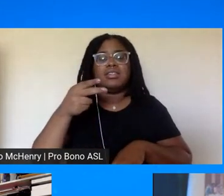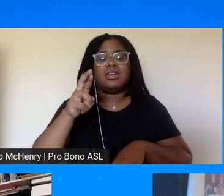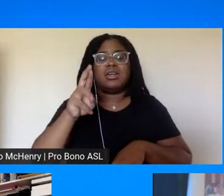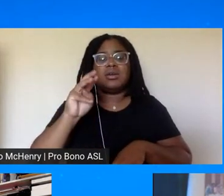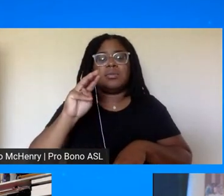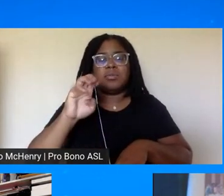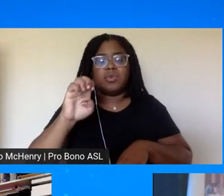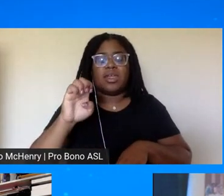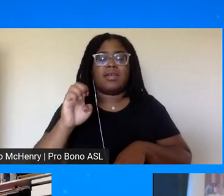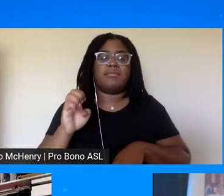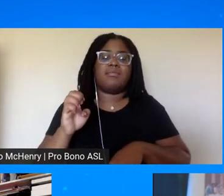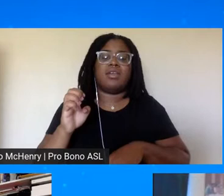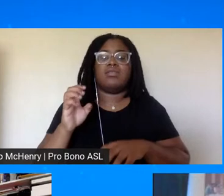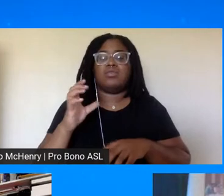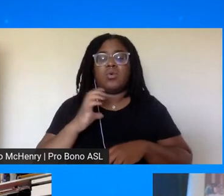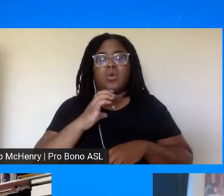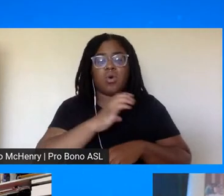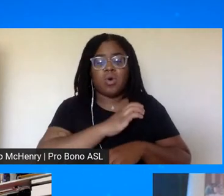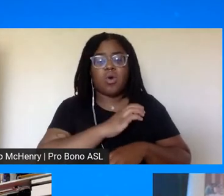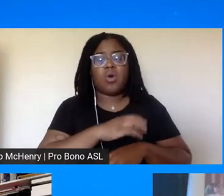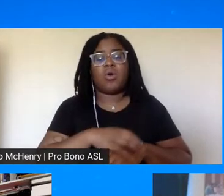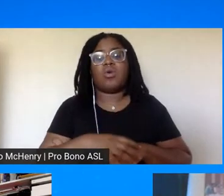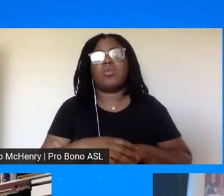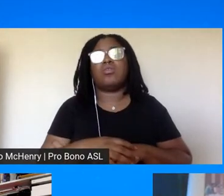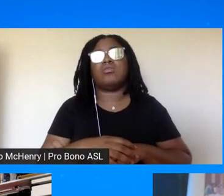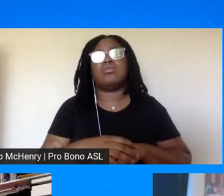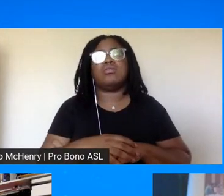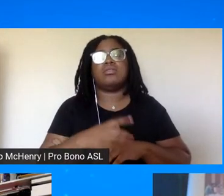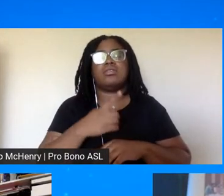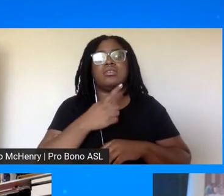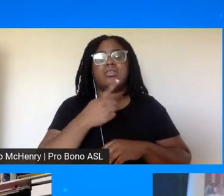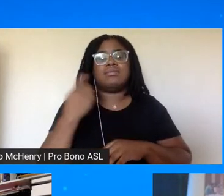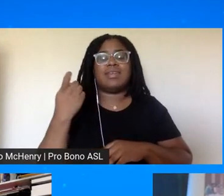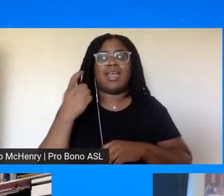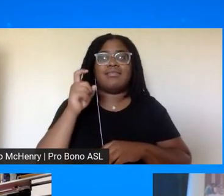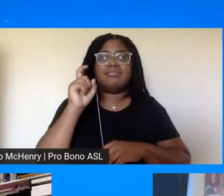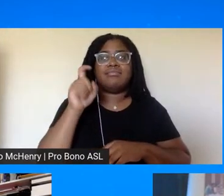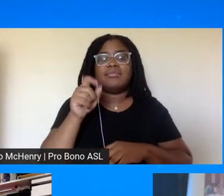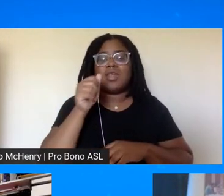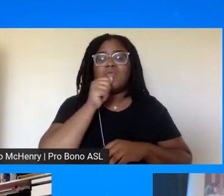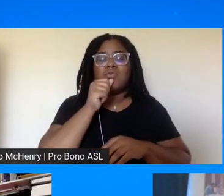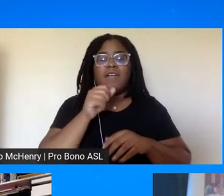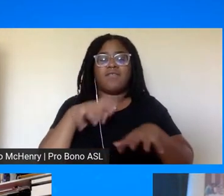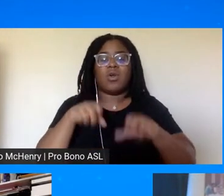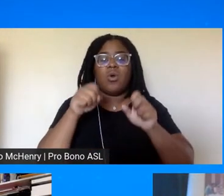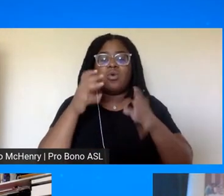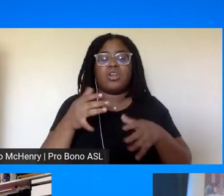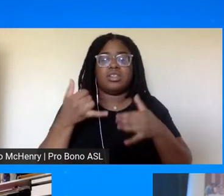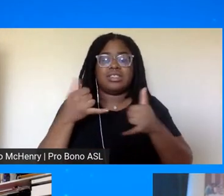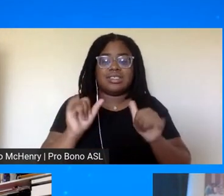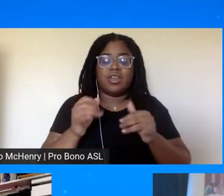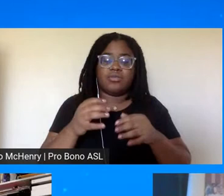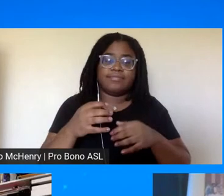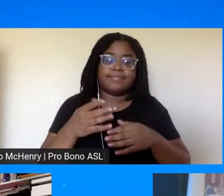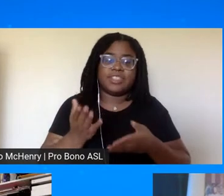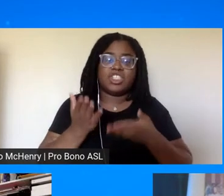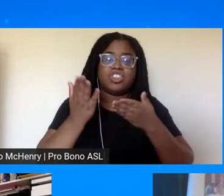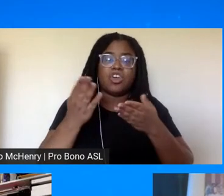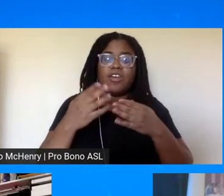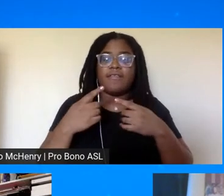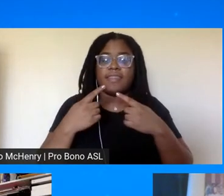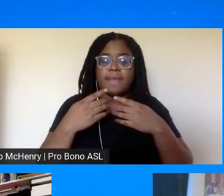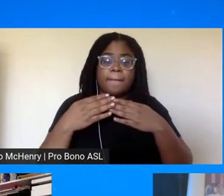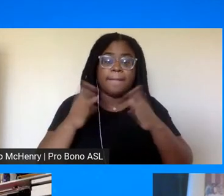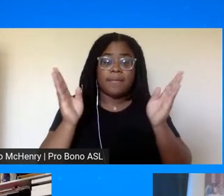to that private the private owner and you said saying you serve the public so that was uh was litigated litigated here in